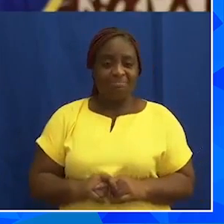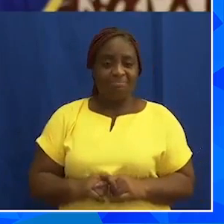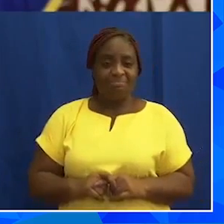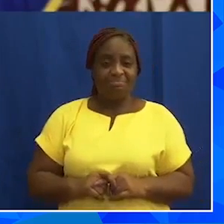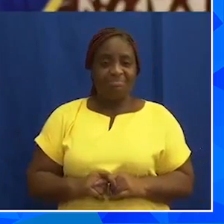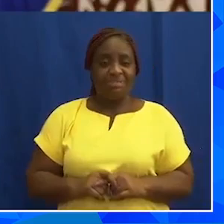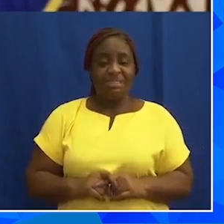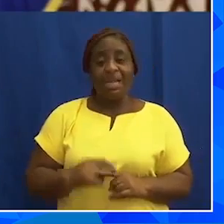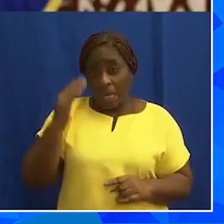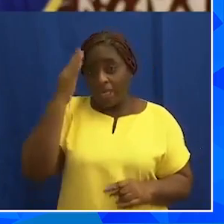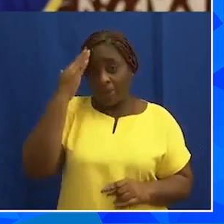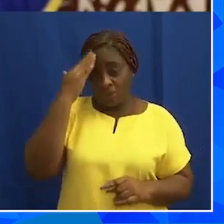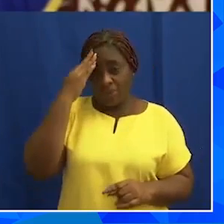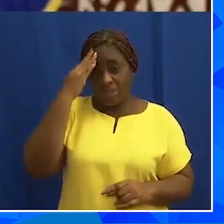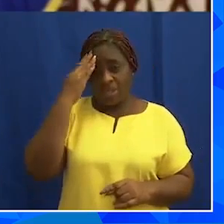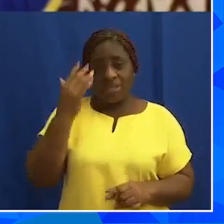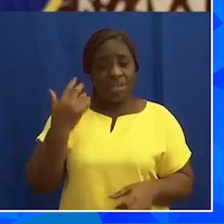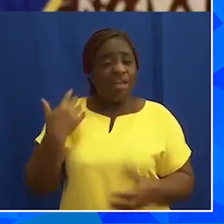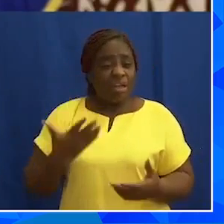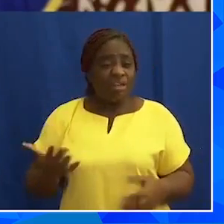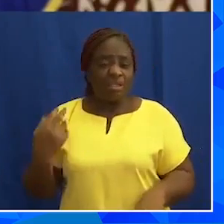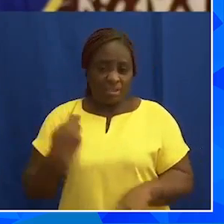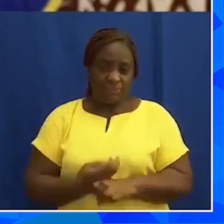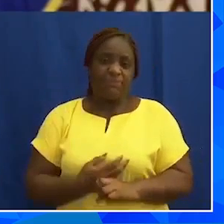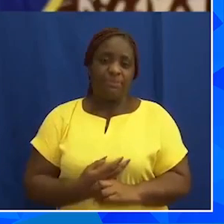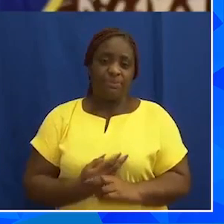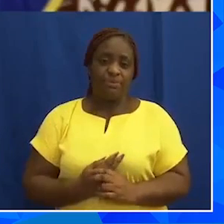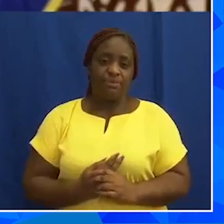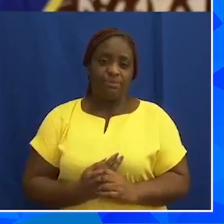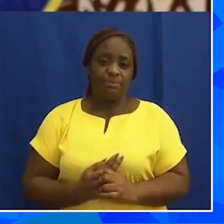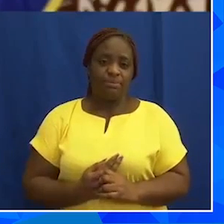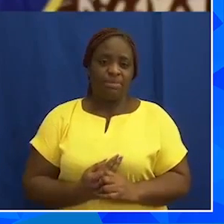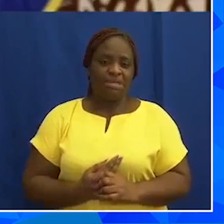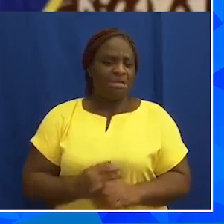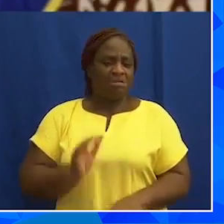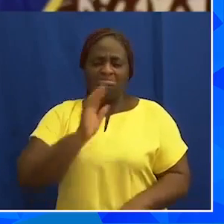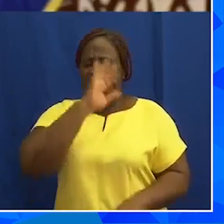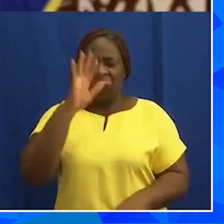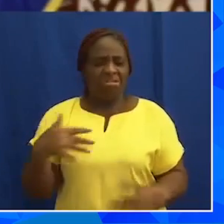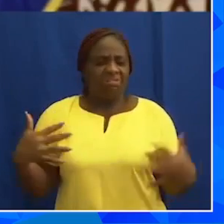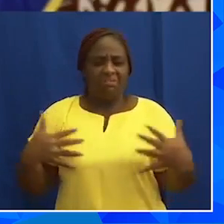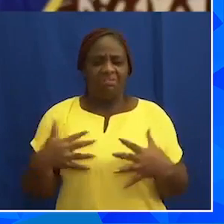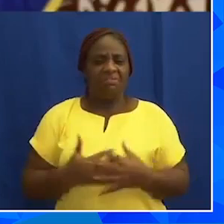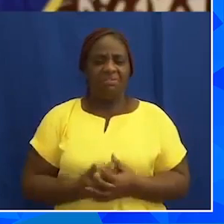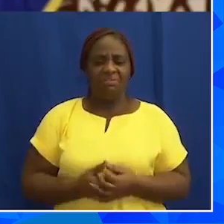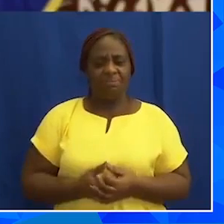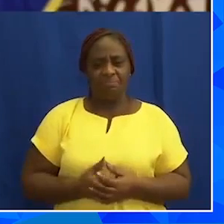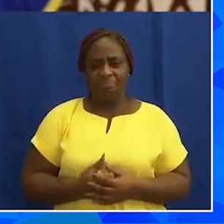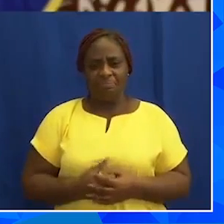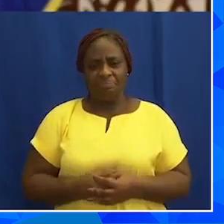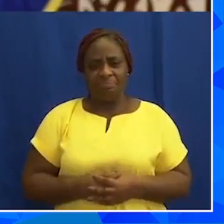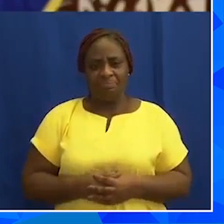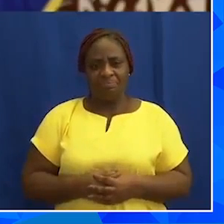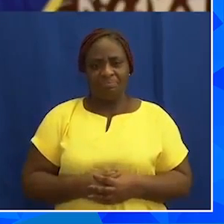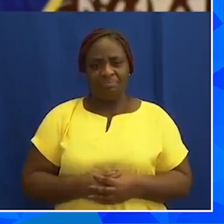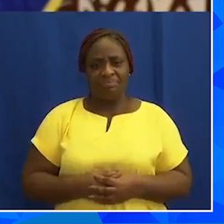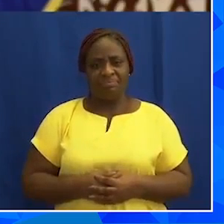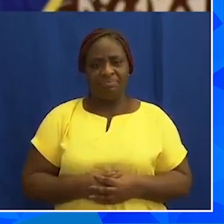I have the I the I I have a family. the family.